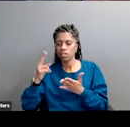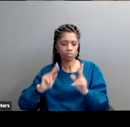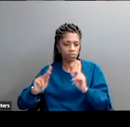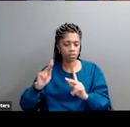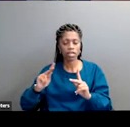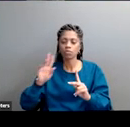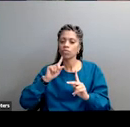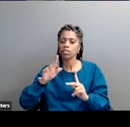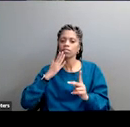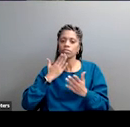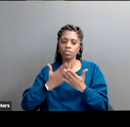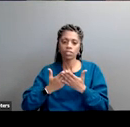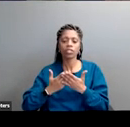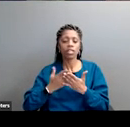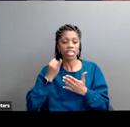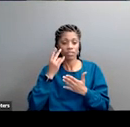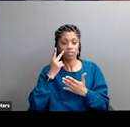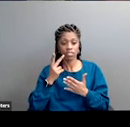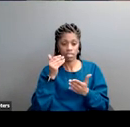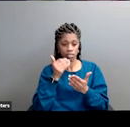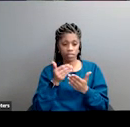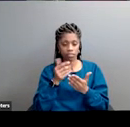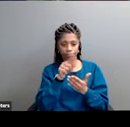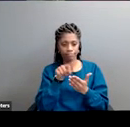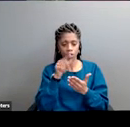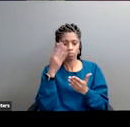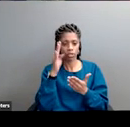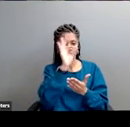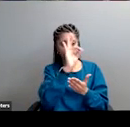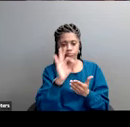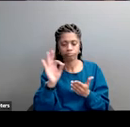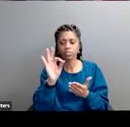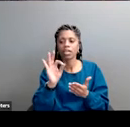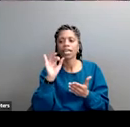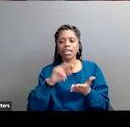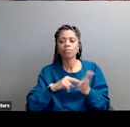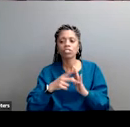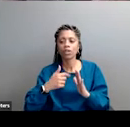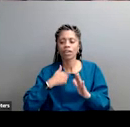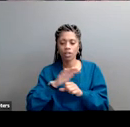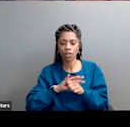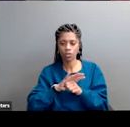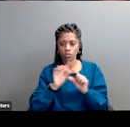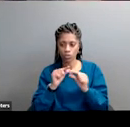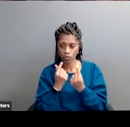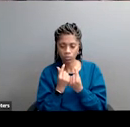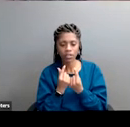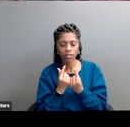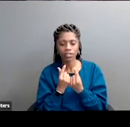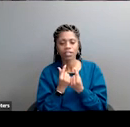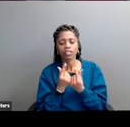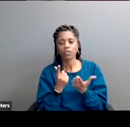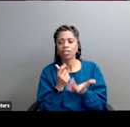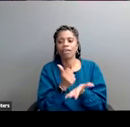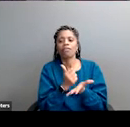fantastic but if you see these little blue dots if you live near one of those there's a local group nearby and sometimes you just need to borrow a cup of sugar your neighbors can